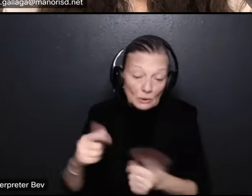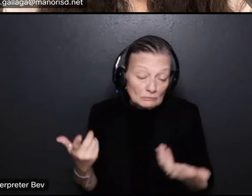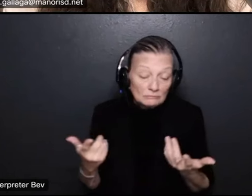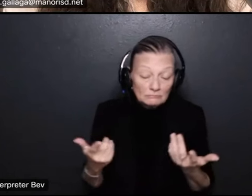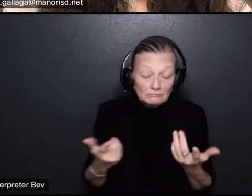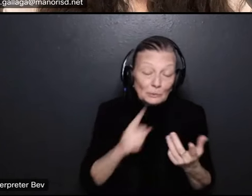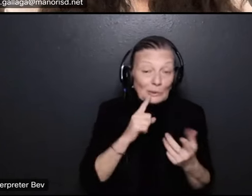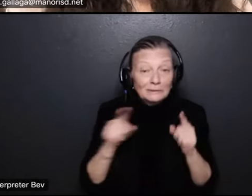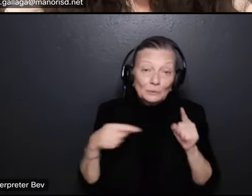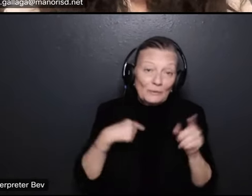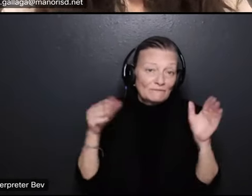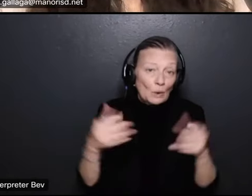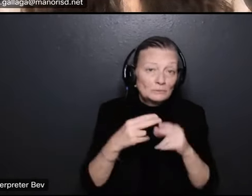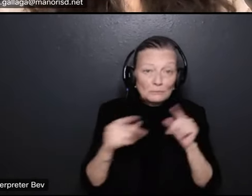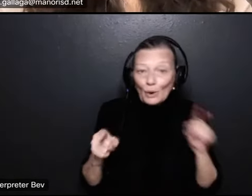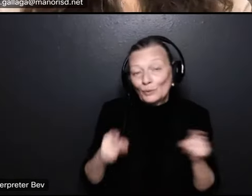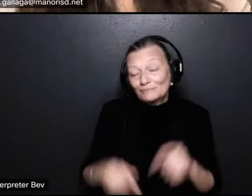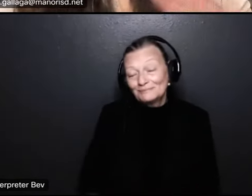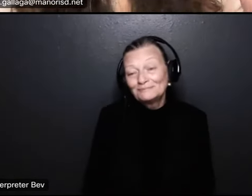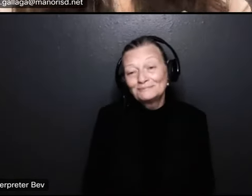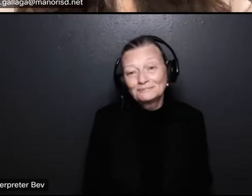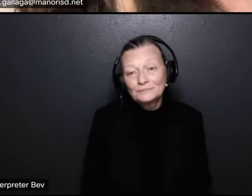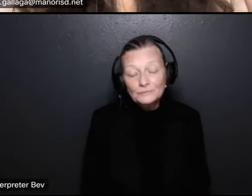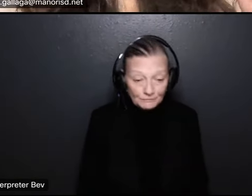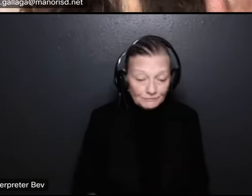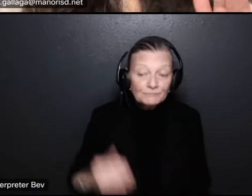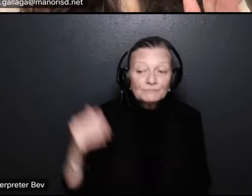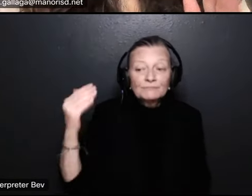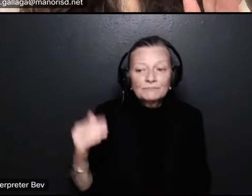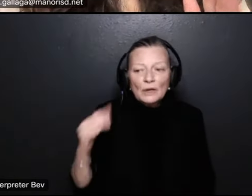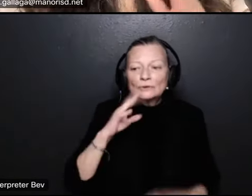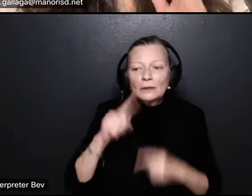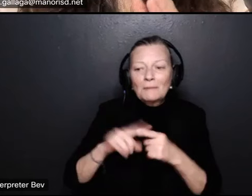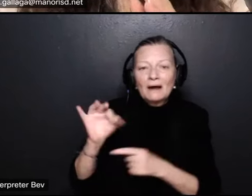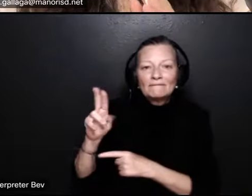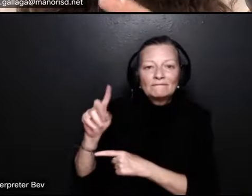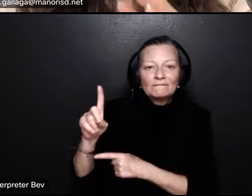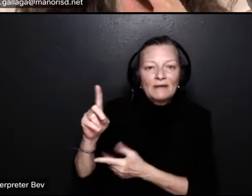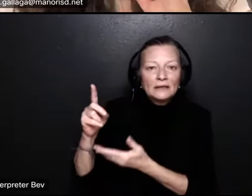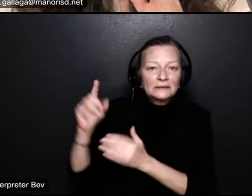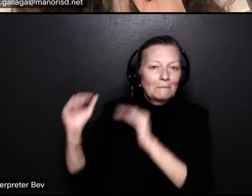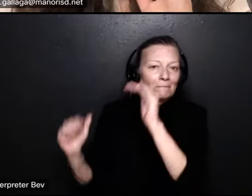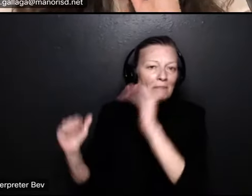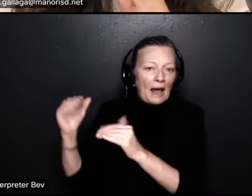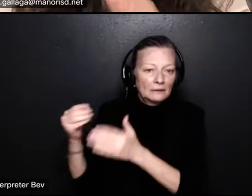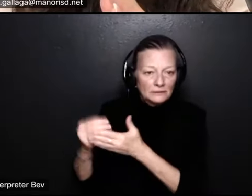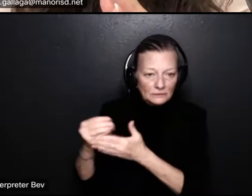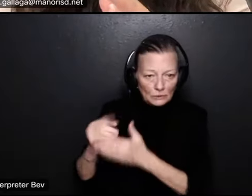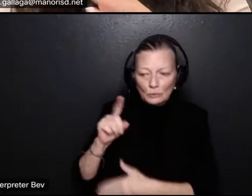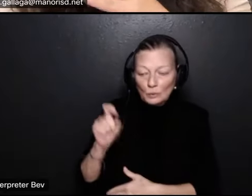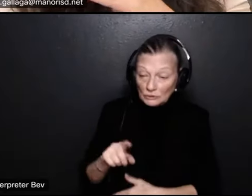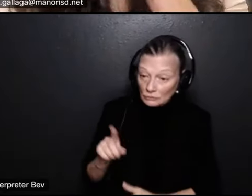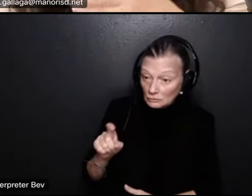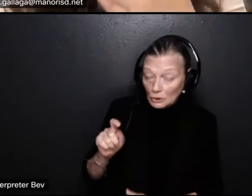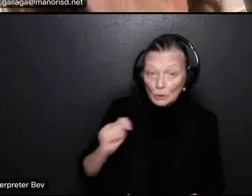that thank you so this next question goes back to fund balance and the question is is can can trustees